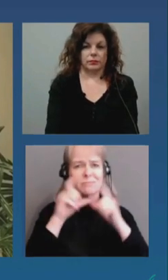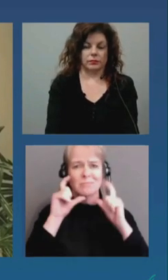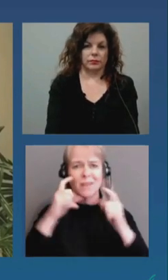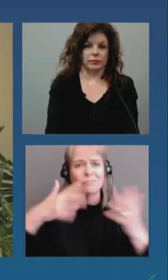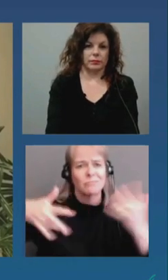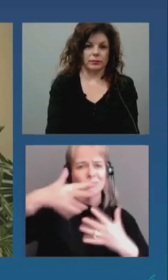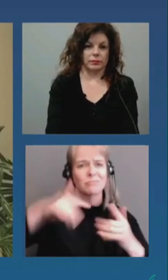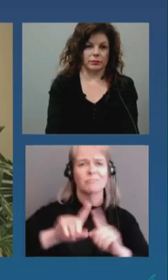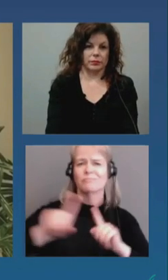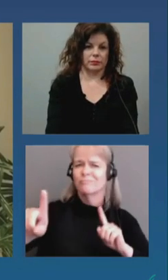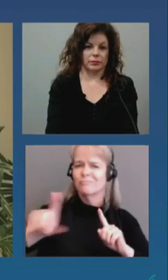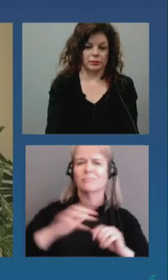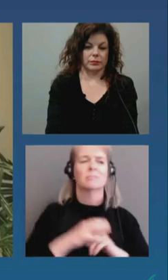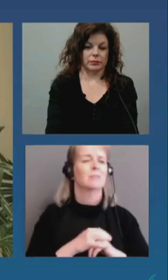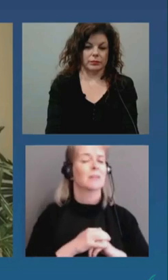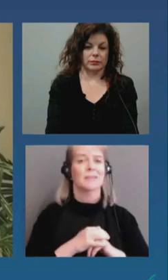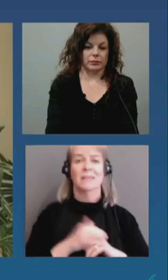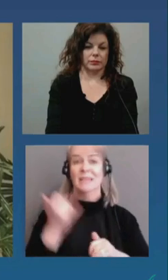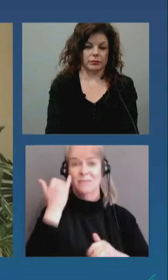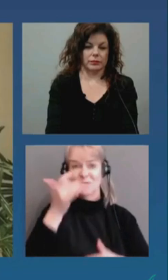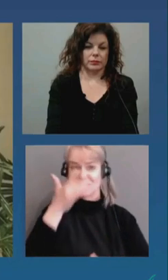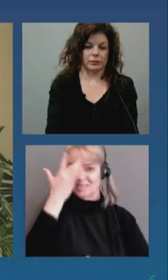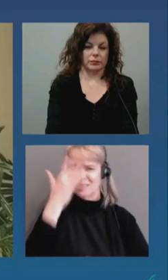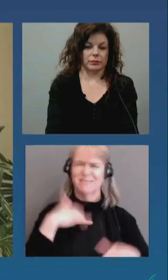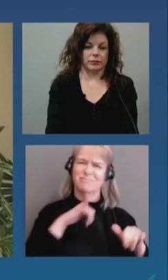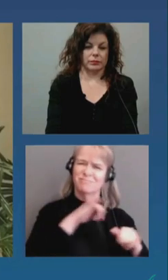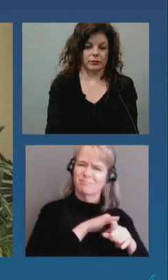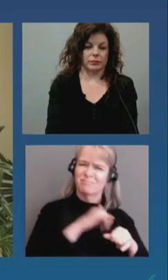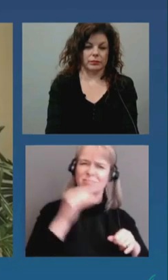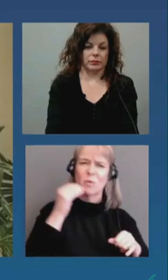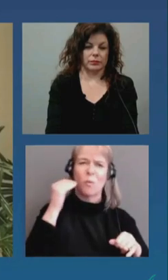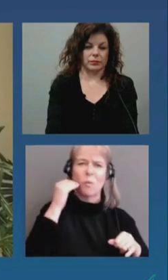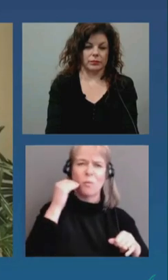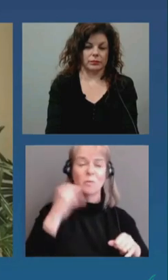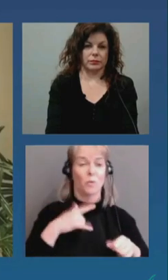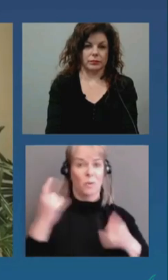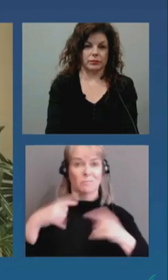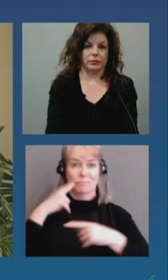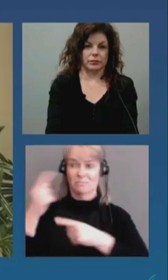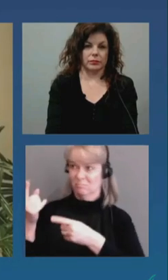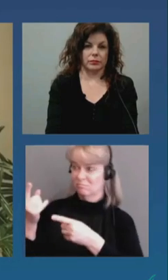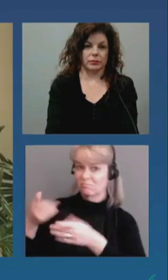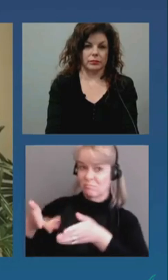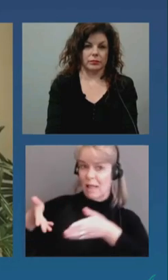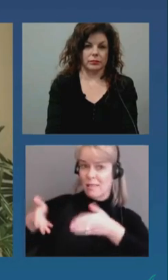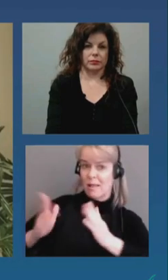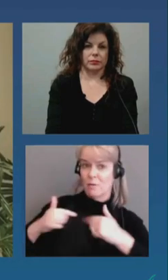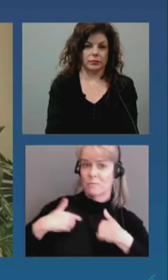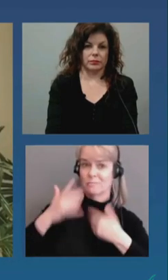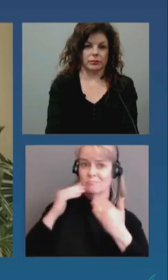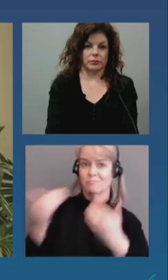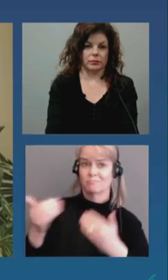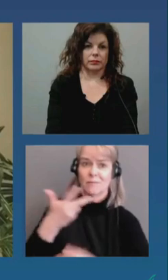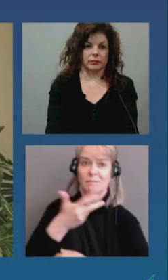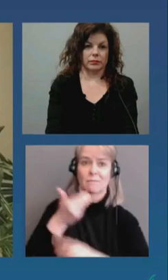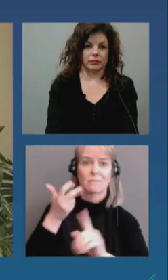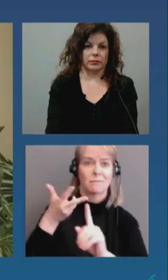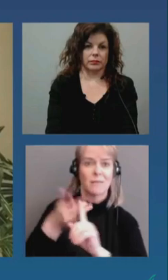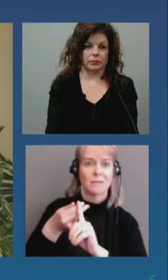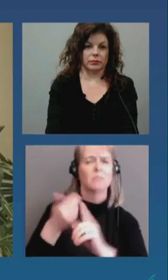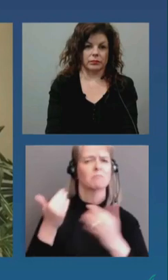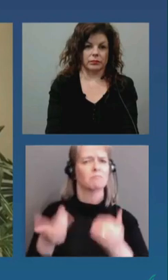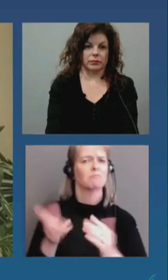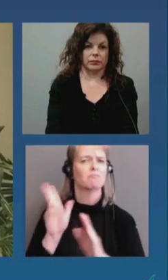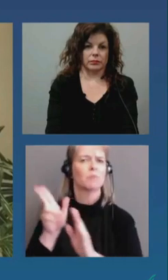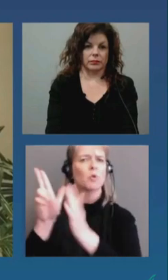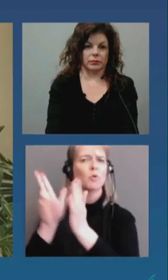stay home if you're feeling sick, and when you're eligible, please sign up for a vaccine. I've added my name to a wait list at a local pharmacy to